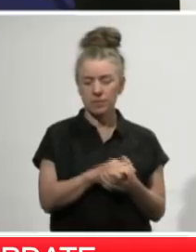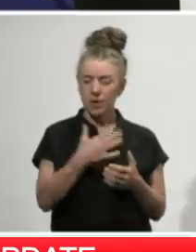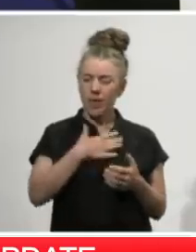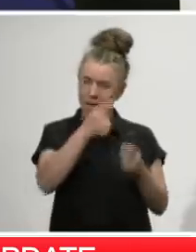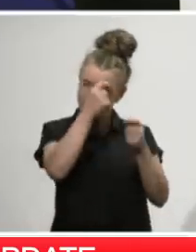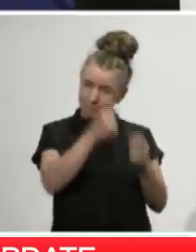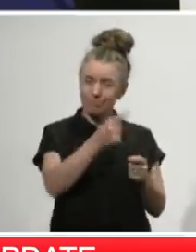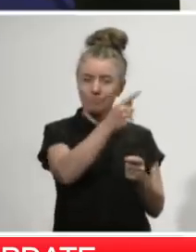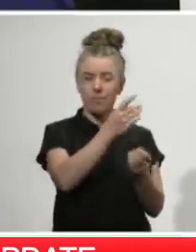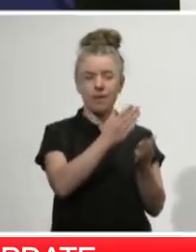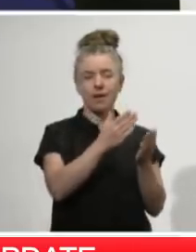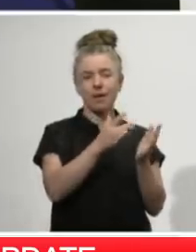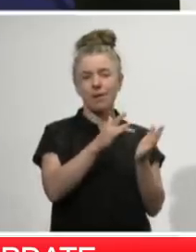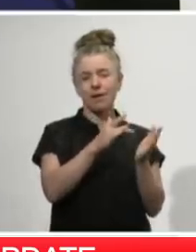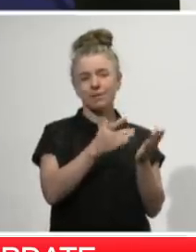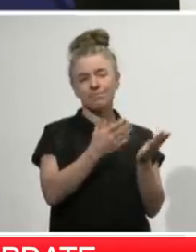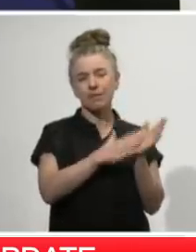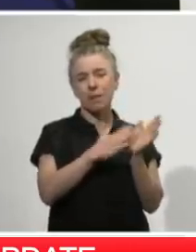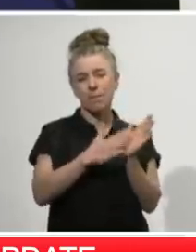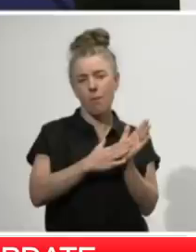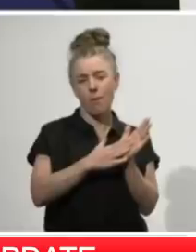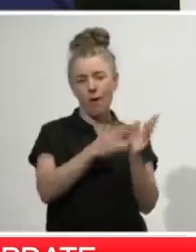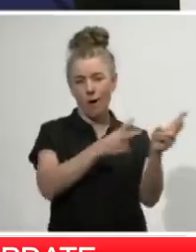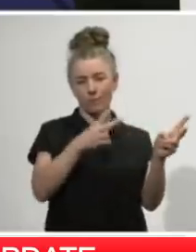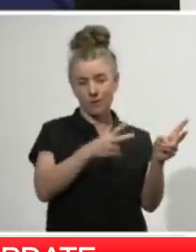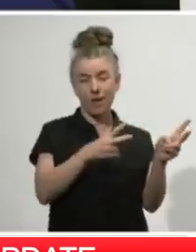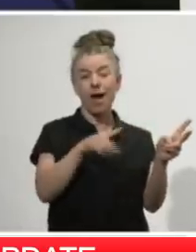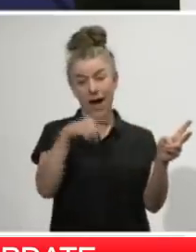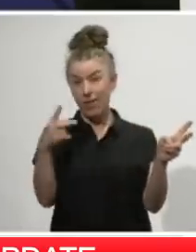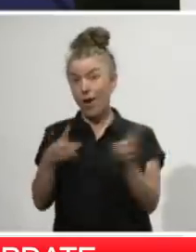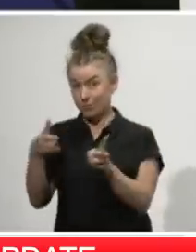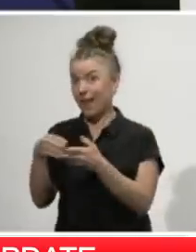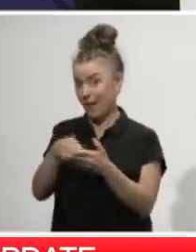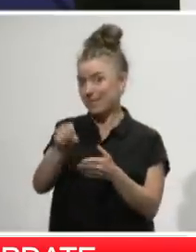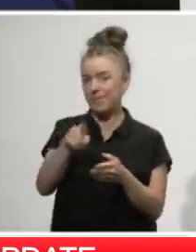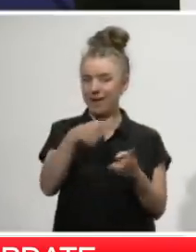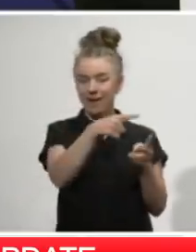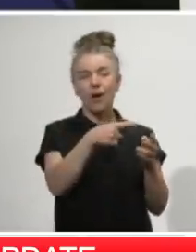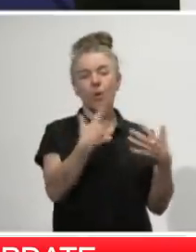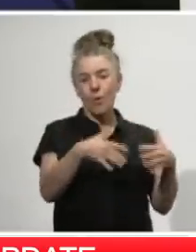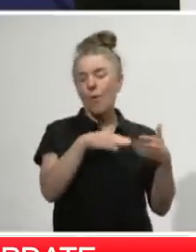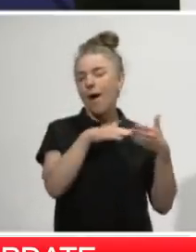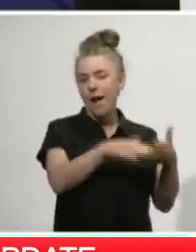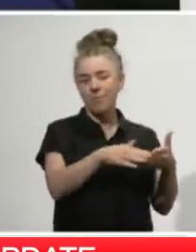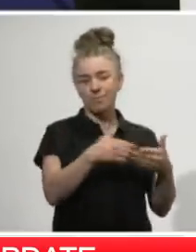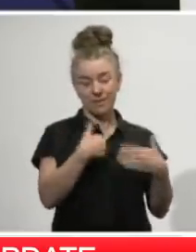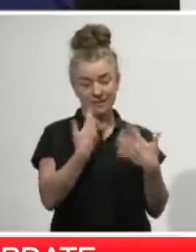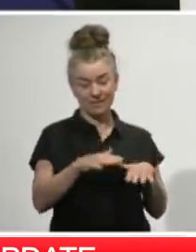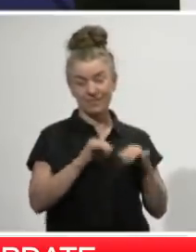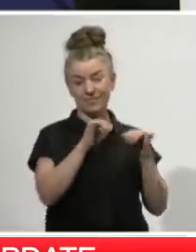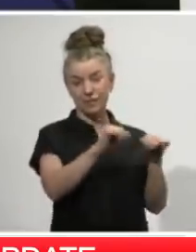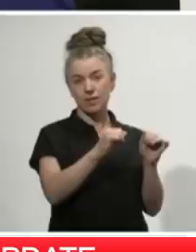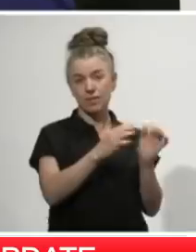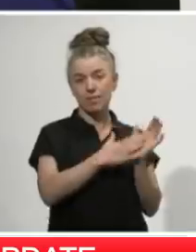tribute to those at Middlemore who played such a huge role in the critical care of so many. I visited Middlemore